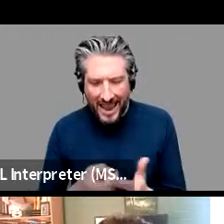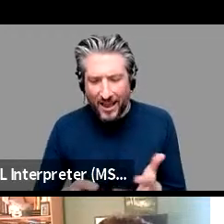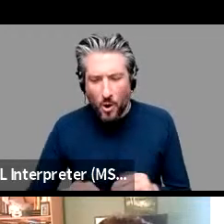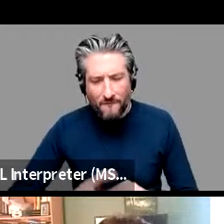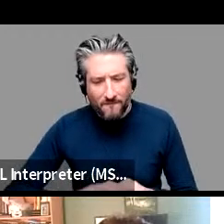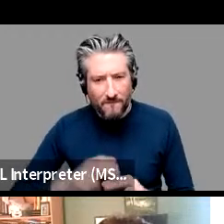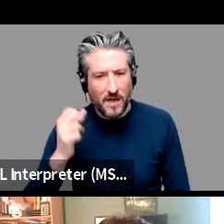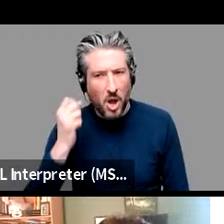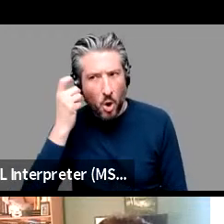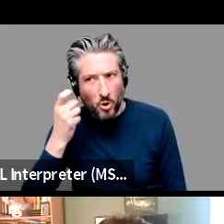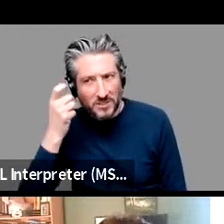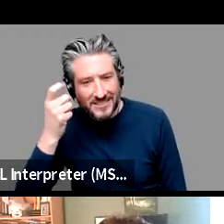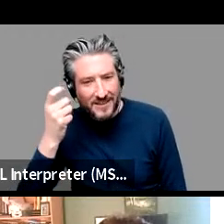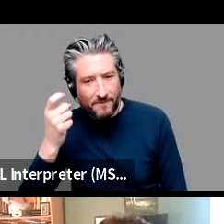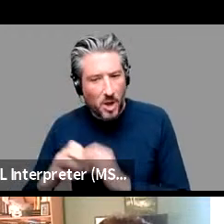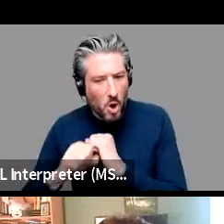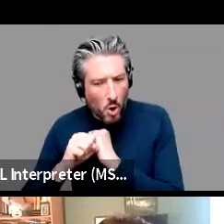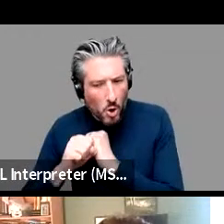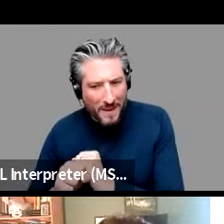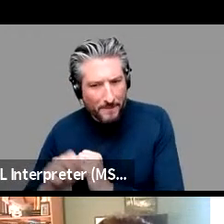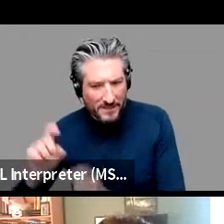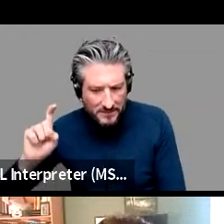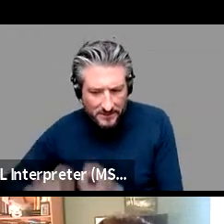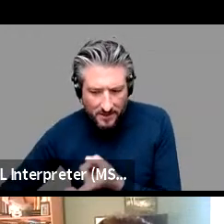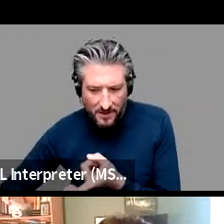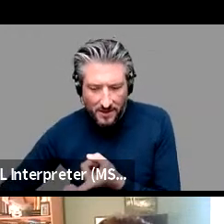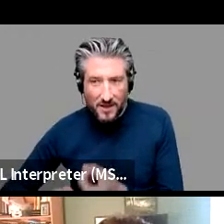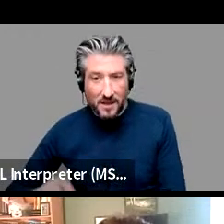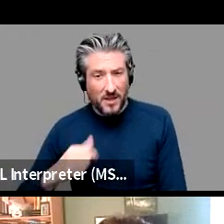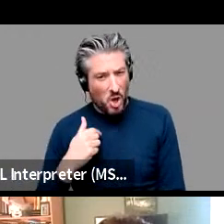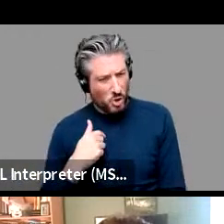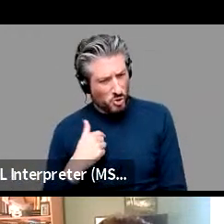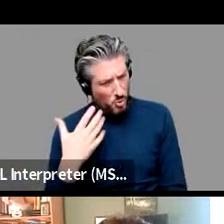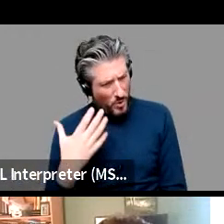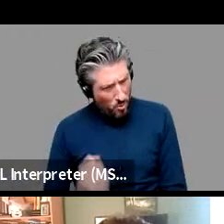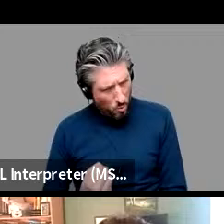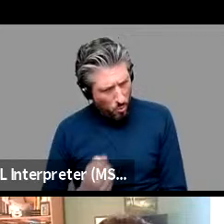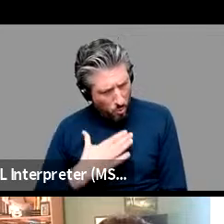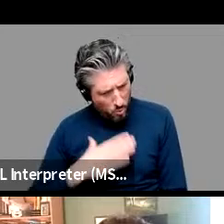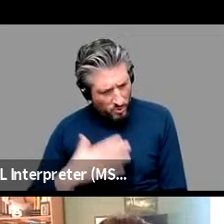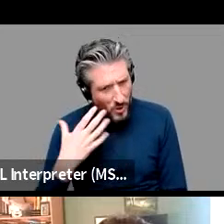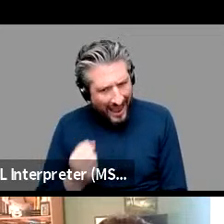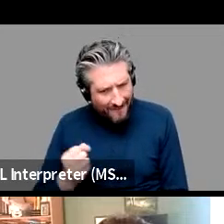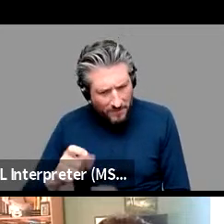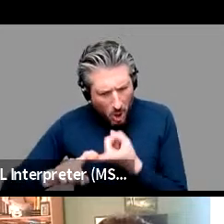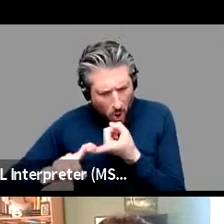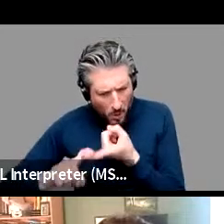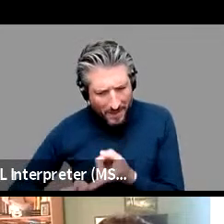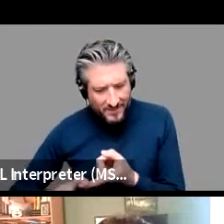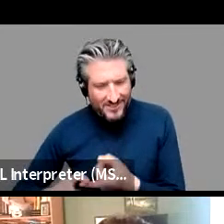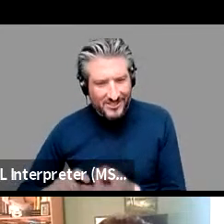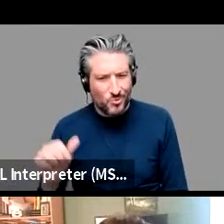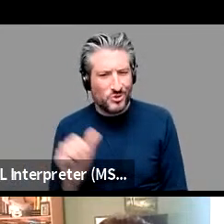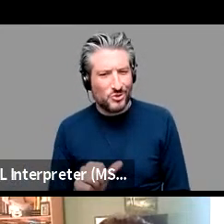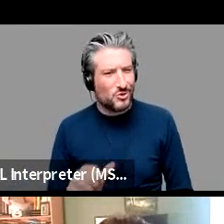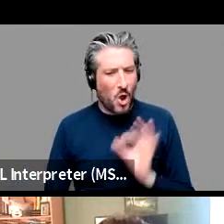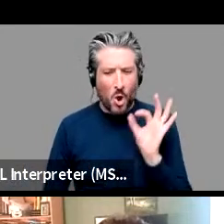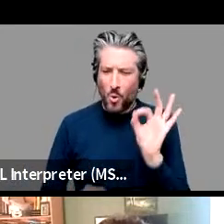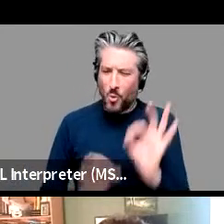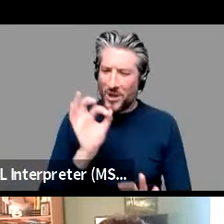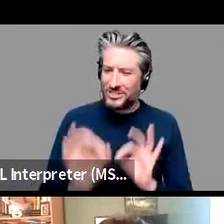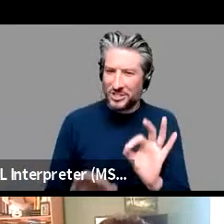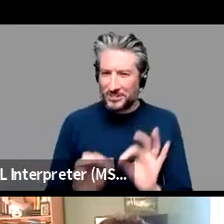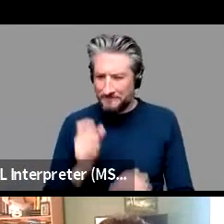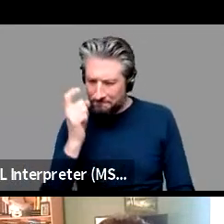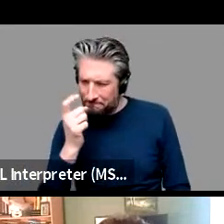somehow you know we don't want to have commitments in science we want to sort of ask questions without any commitments so so